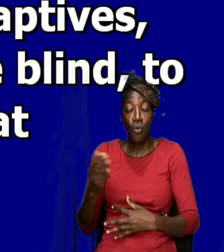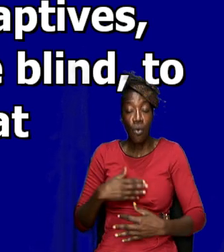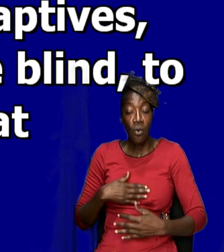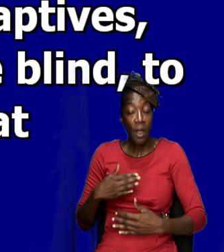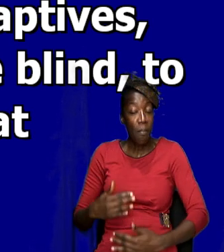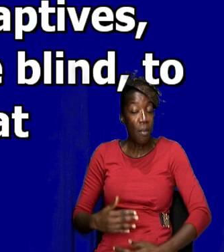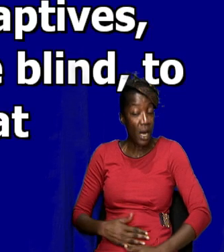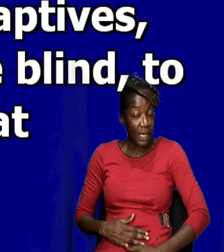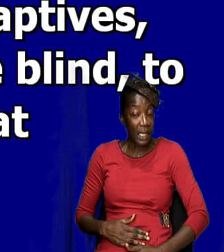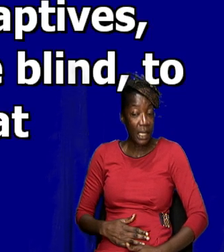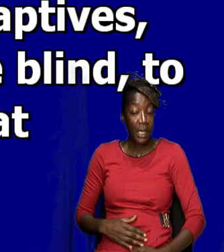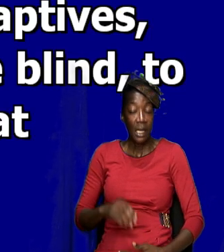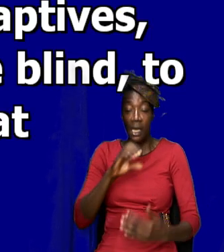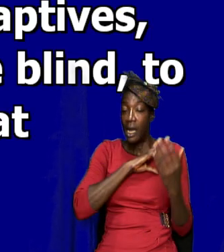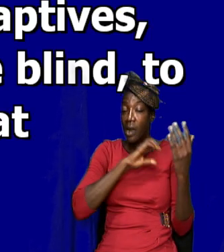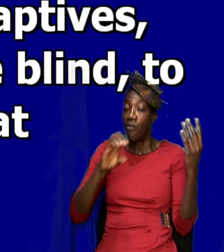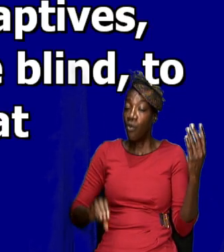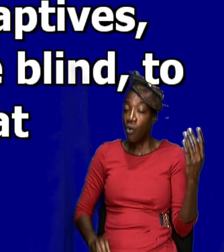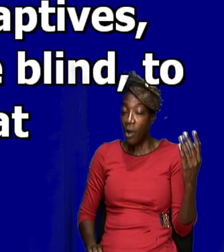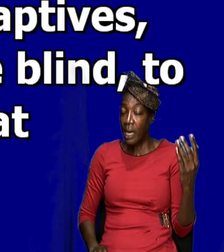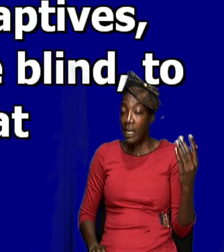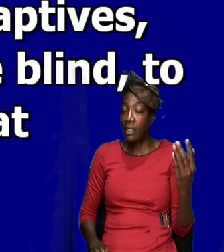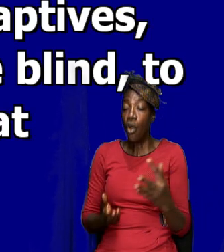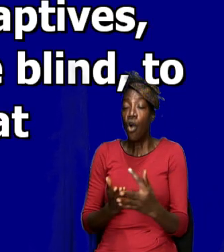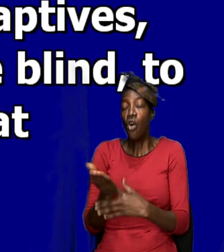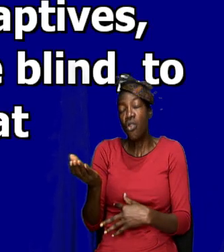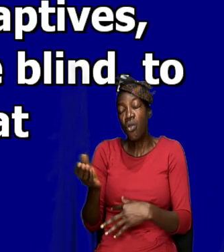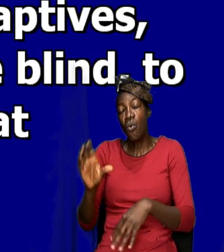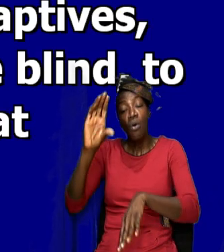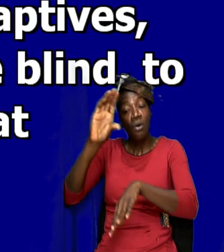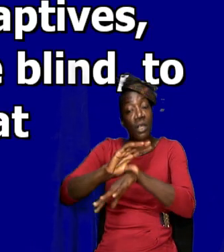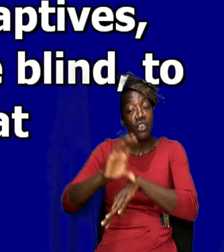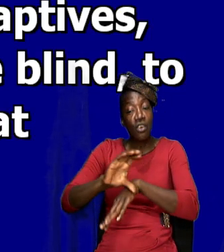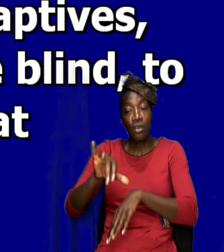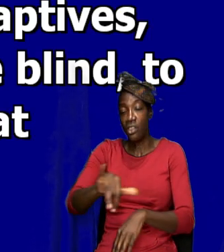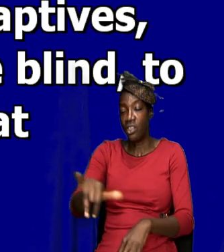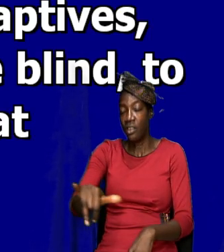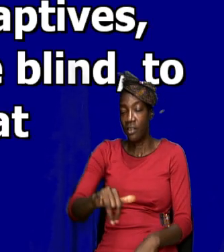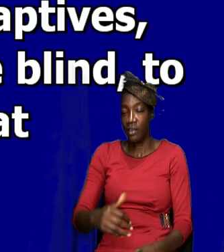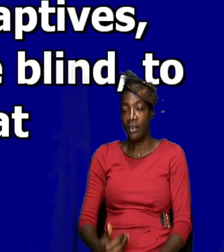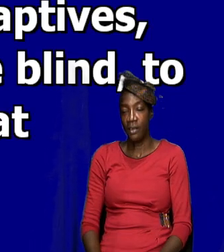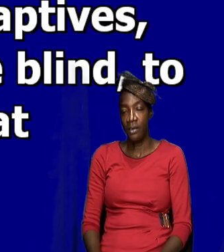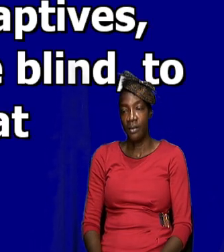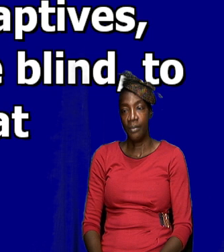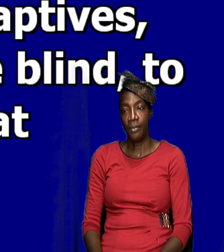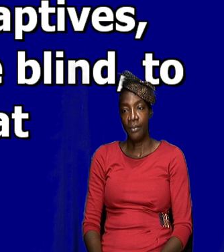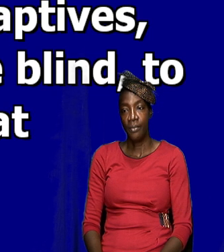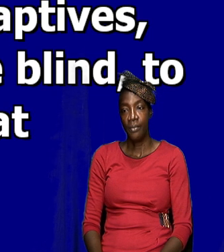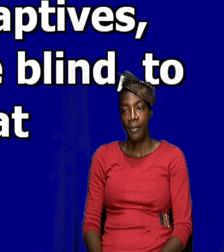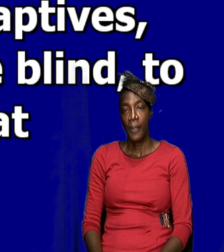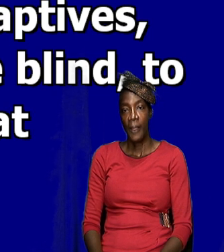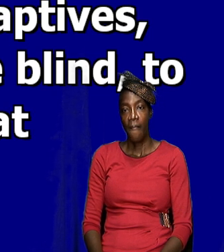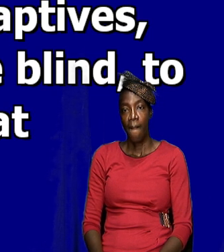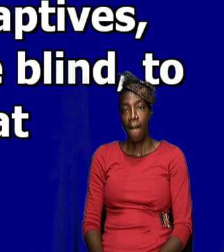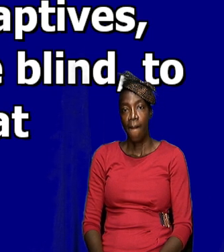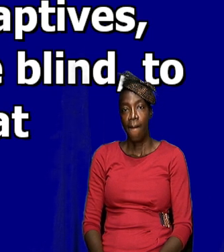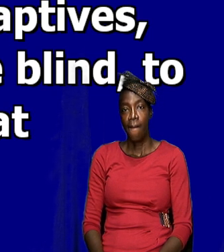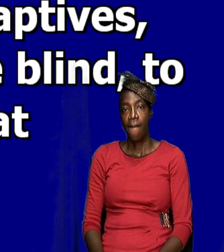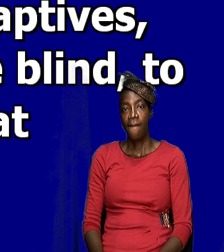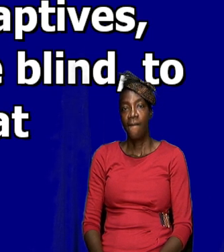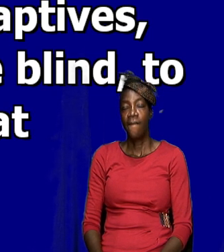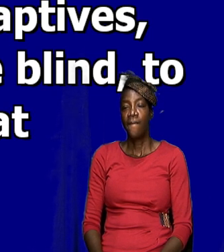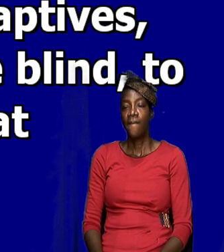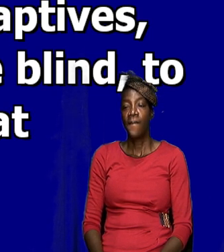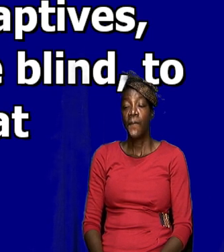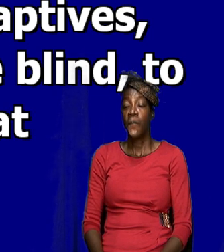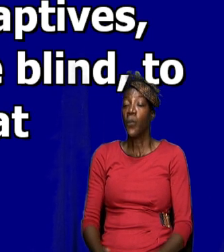Christ or through the church. So, you understand the point? He is